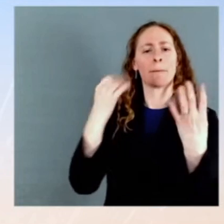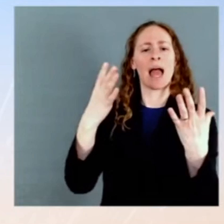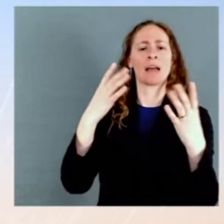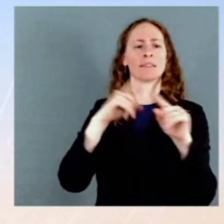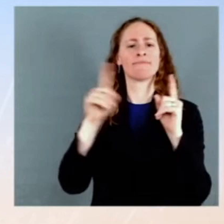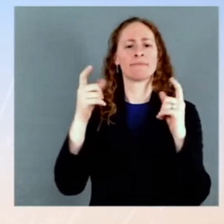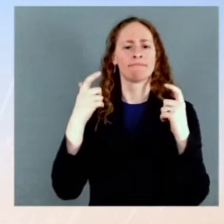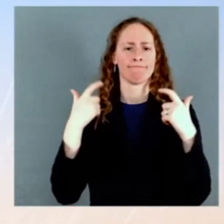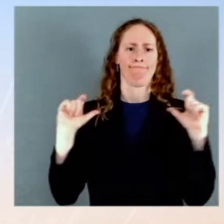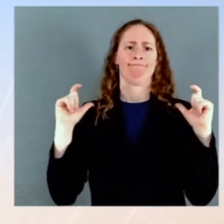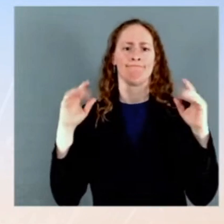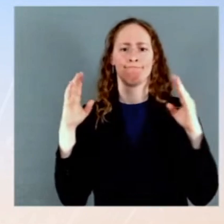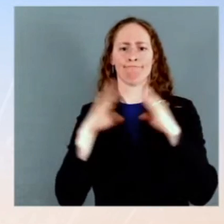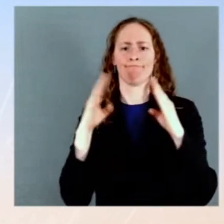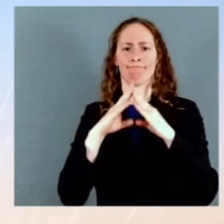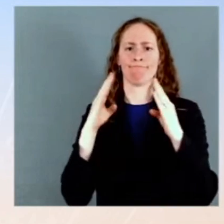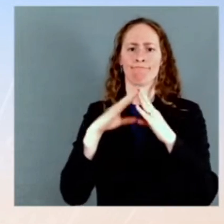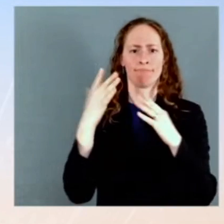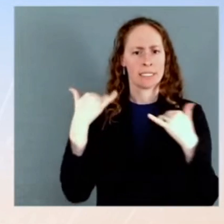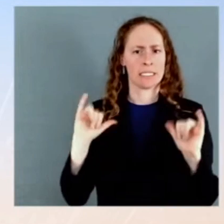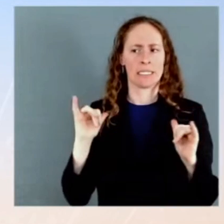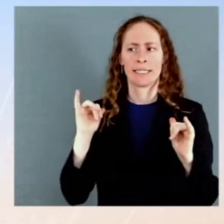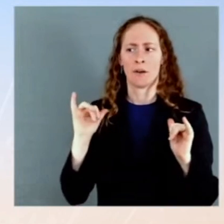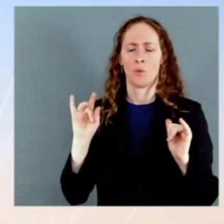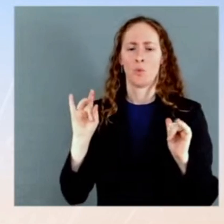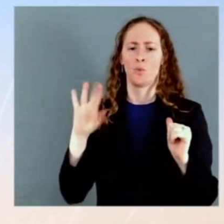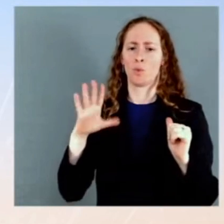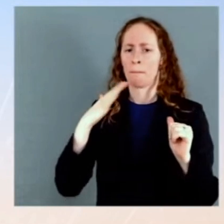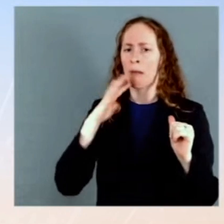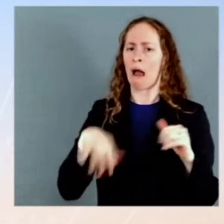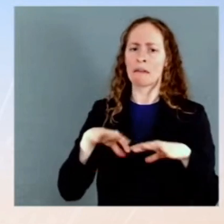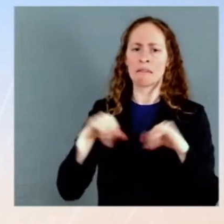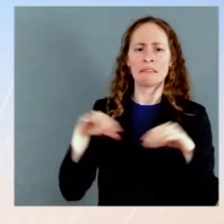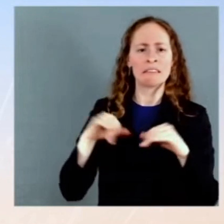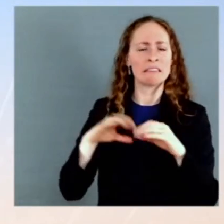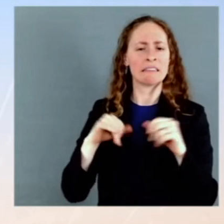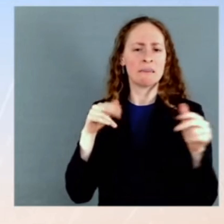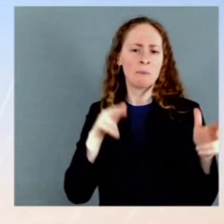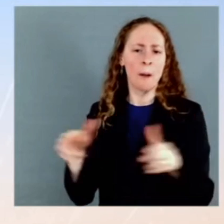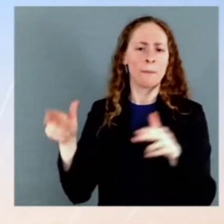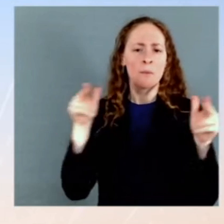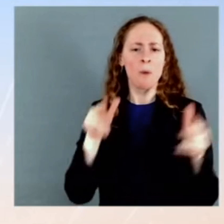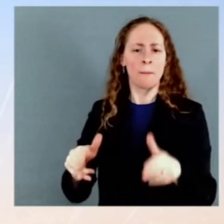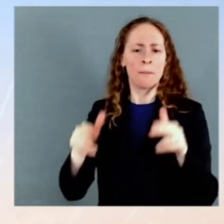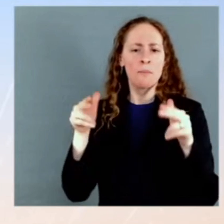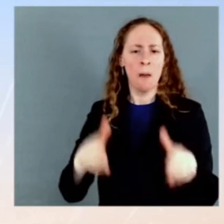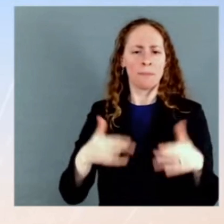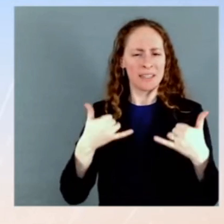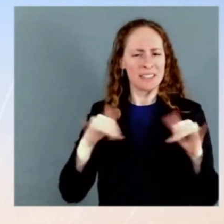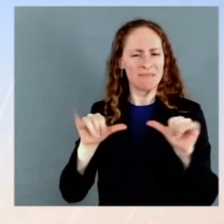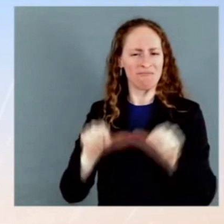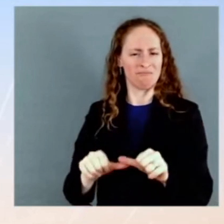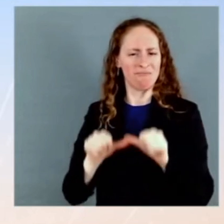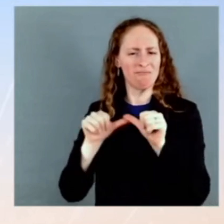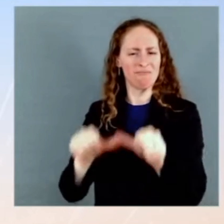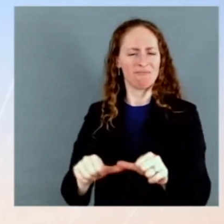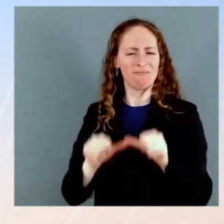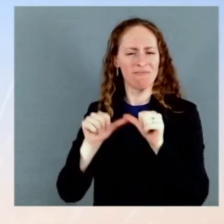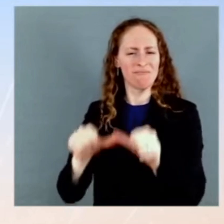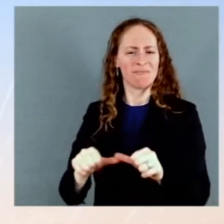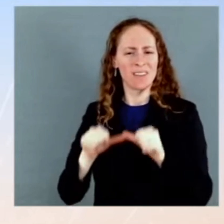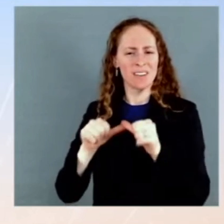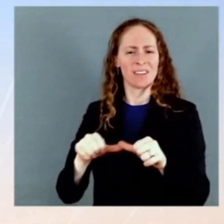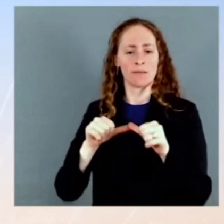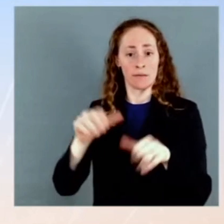some prosecutors are too soft on crime? I would say we have seen. I'm not going to